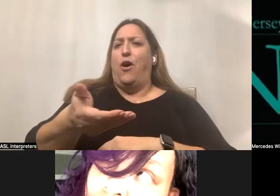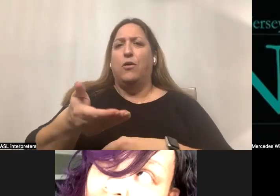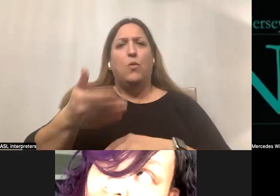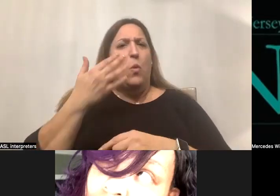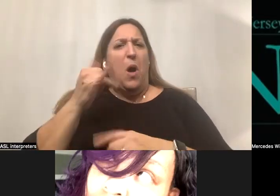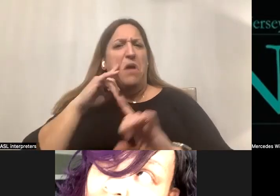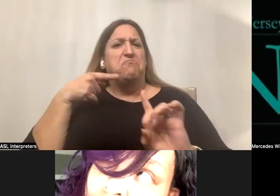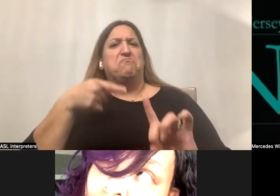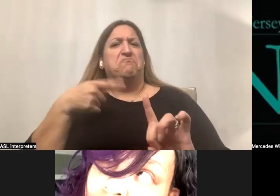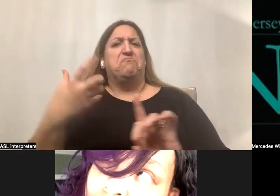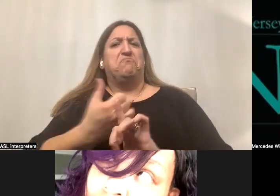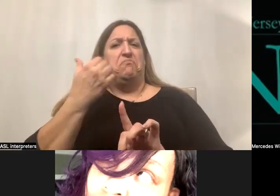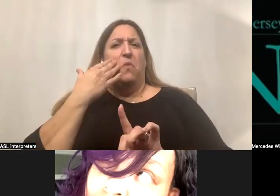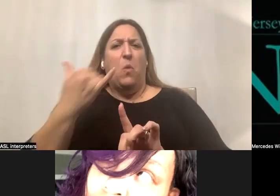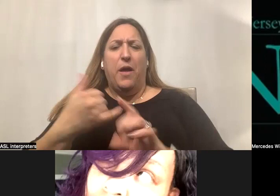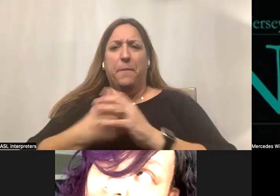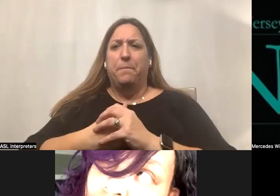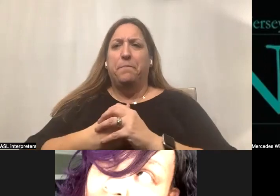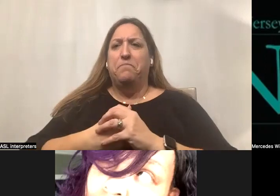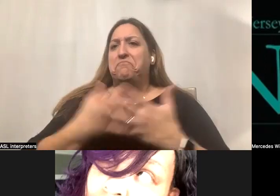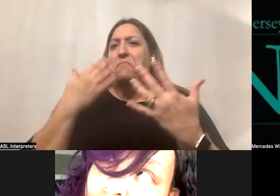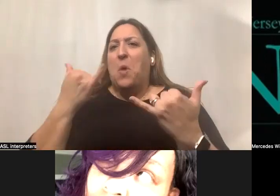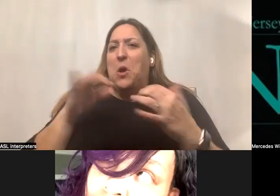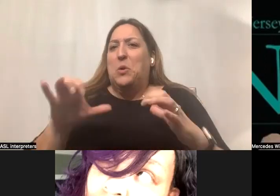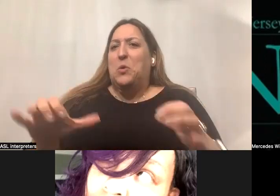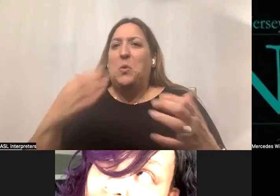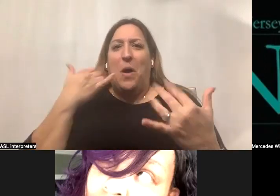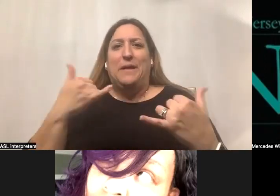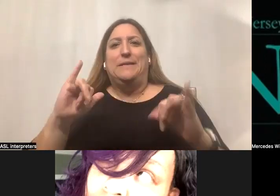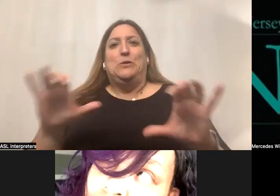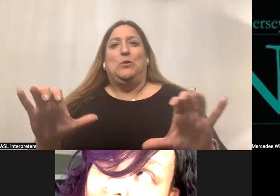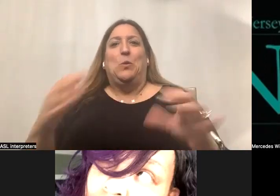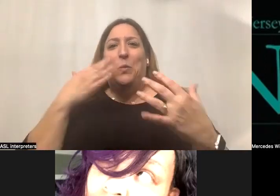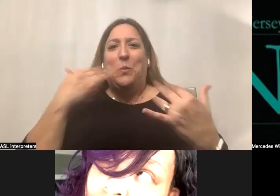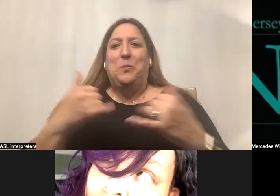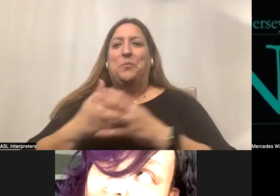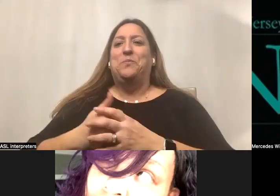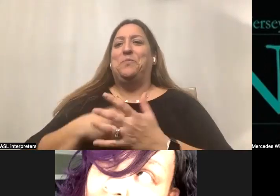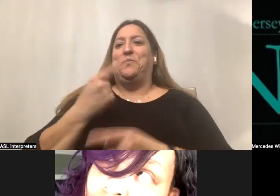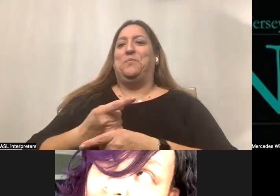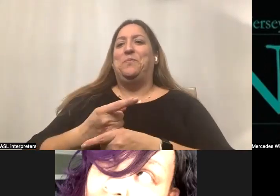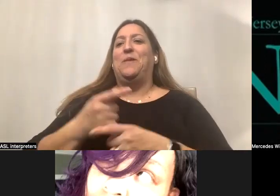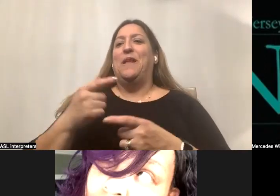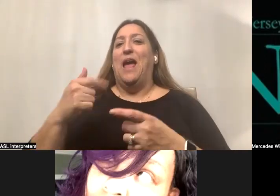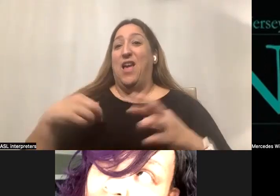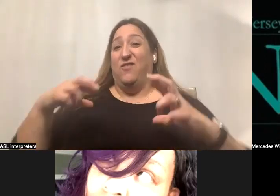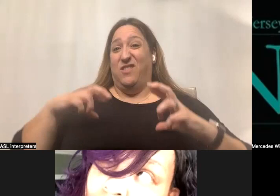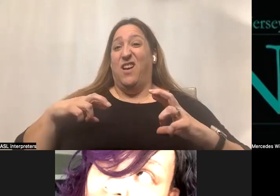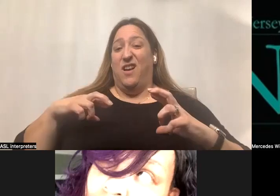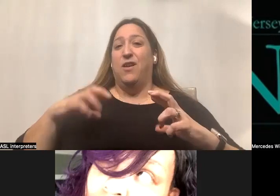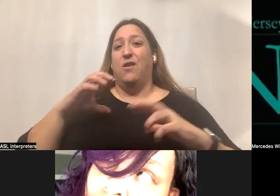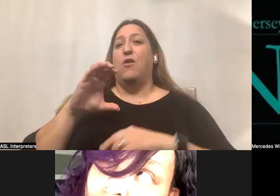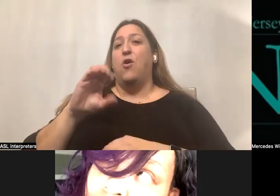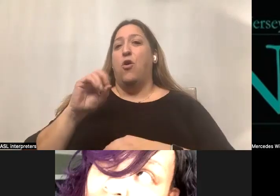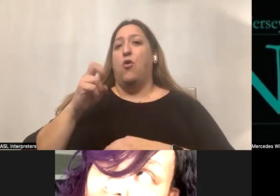opportunity? Why are you doing it? Why are you still doing it? Right. Well, I, I retired as a, as a corporate consultant